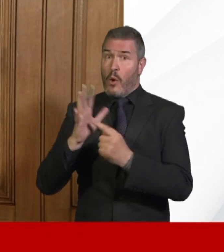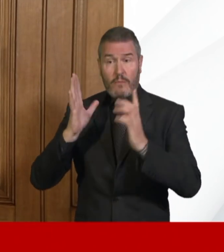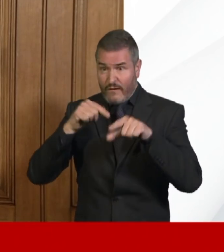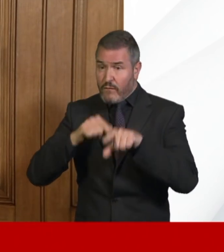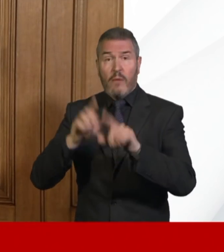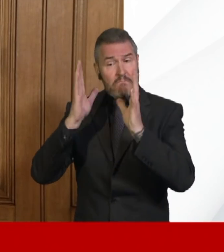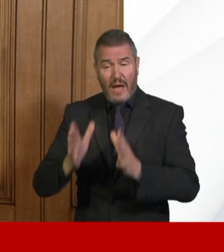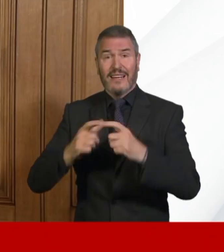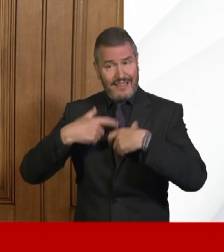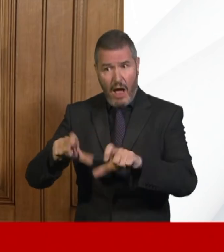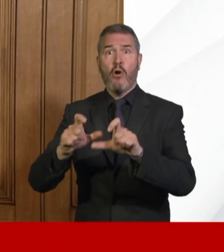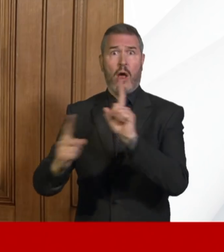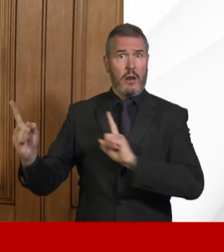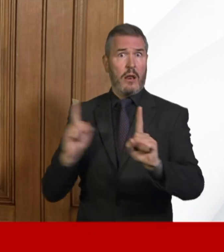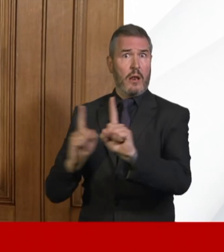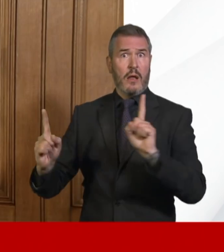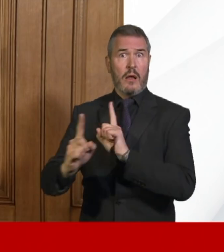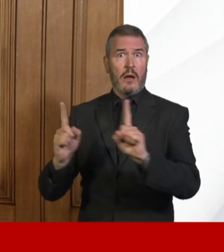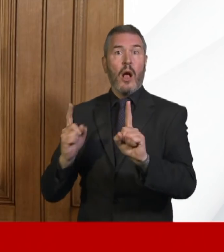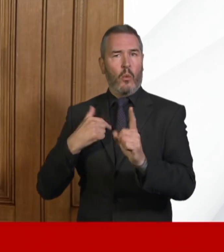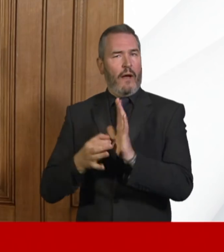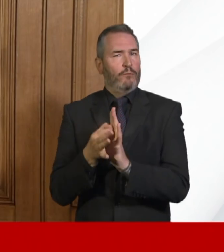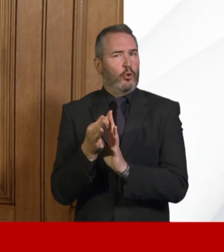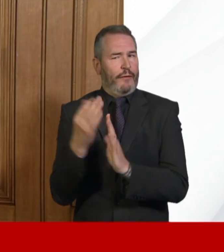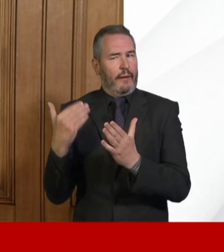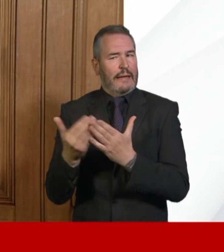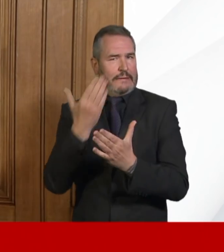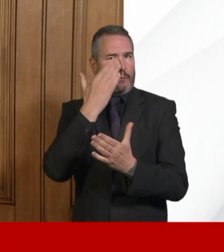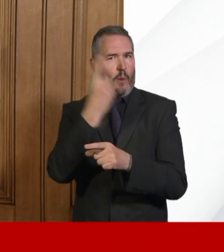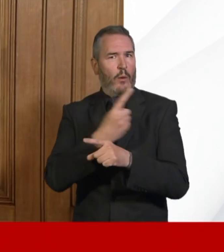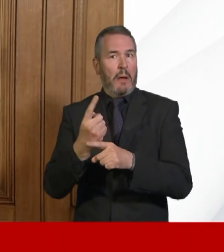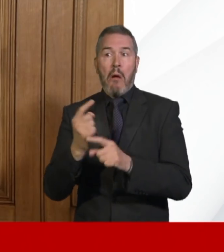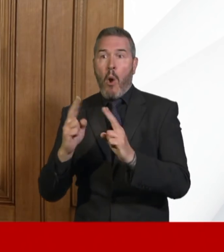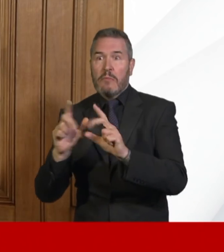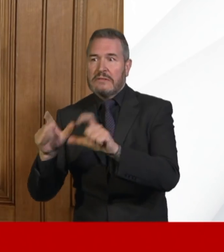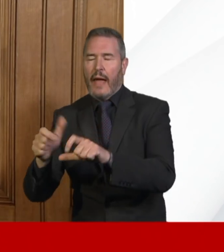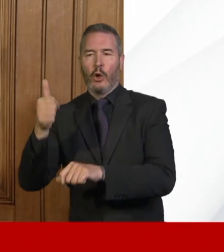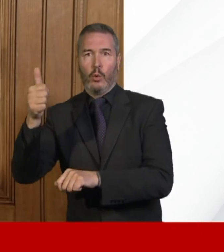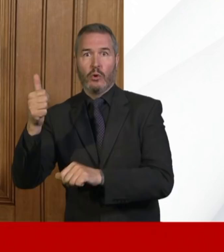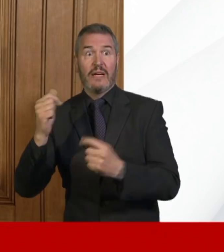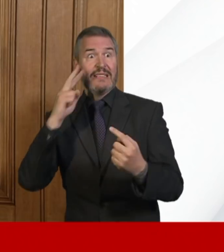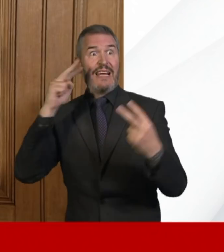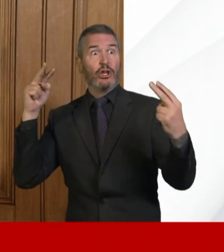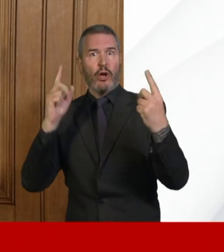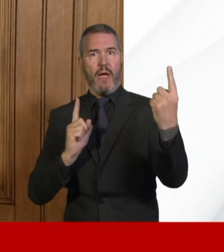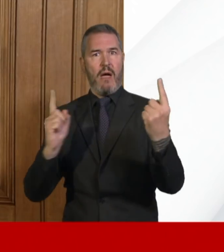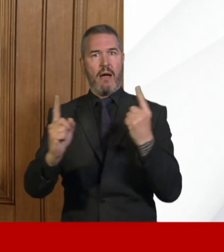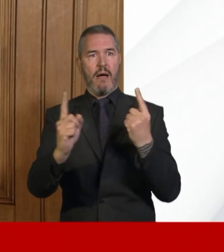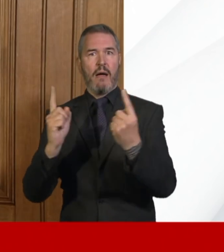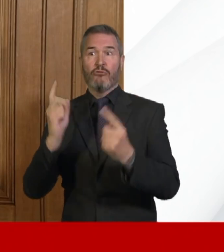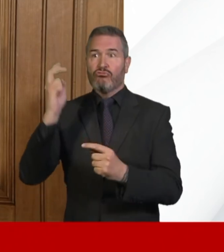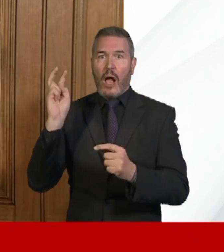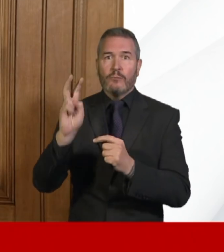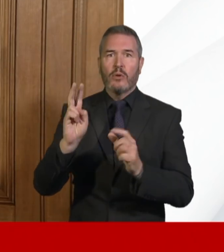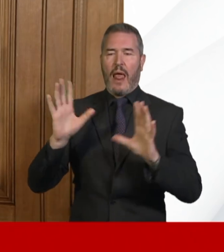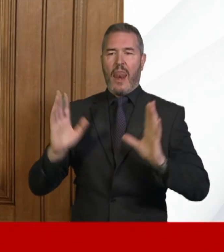population, we have evidence that we're getting better at that as we go through. People are staying at home more as they should. They're using transport less.